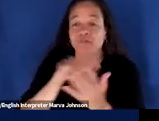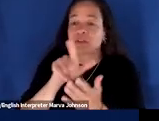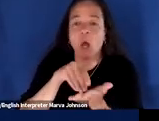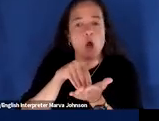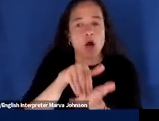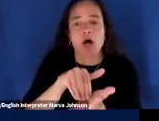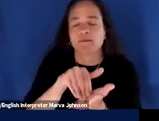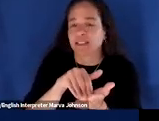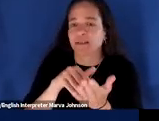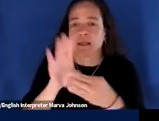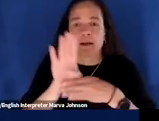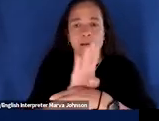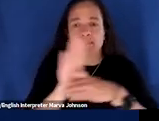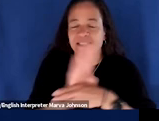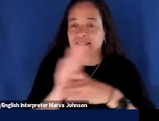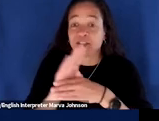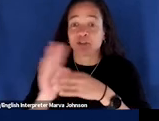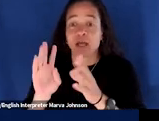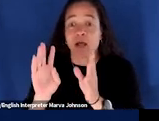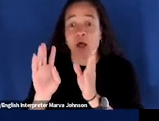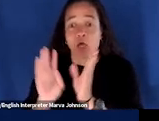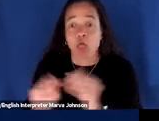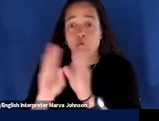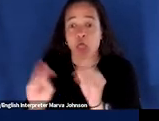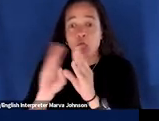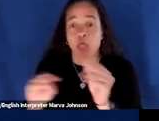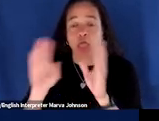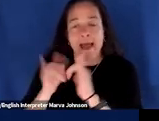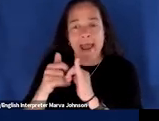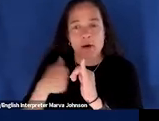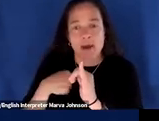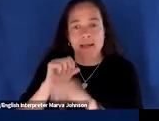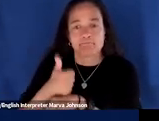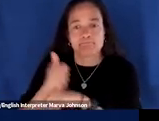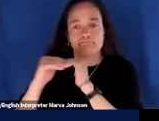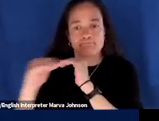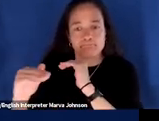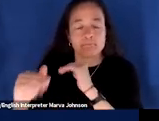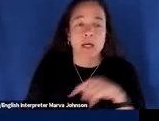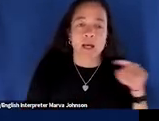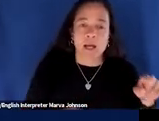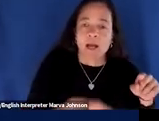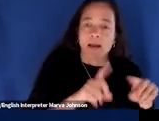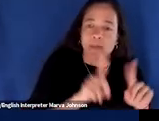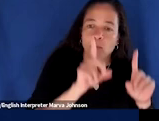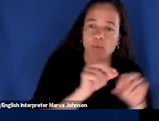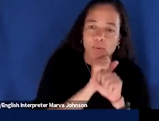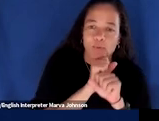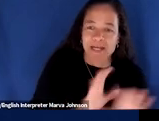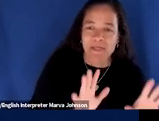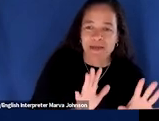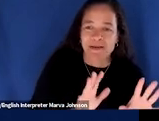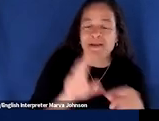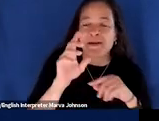organizations talk sustainability but they don't walk sustainability they can and when they don't walk